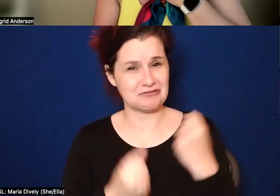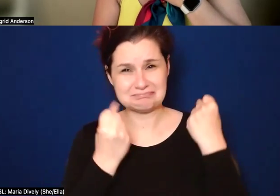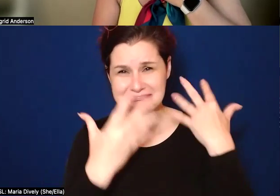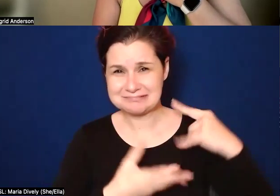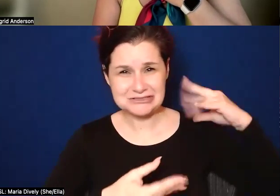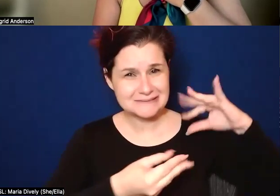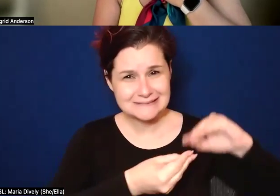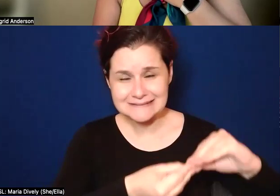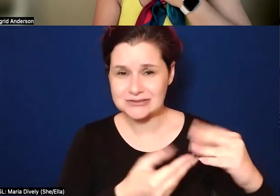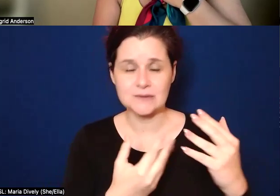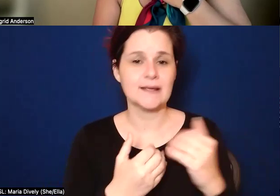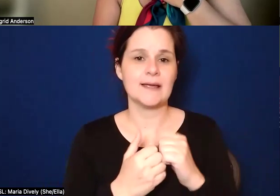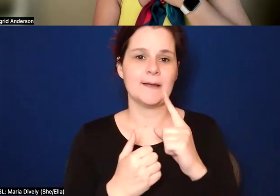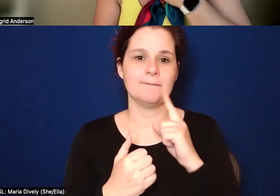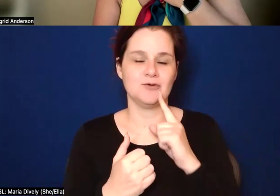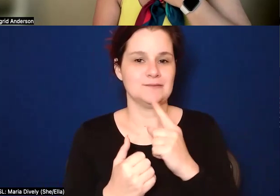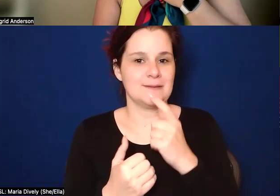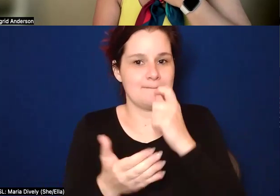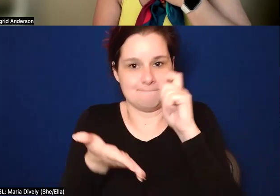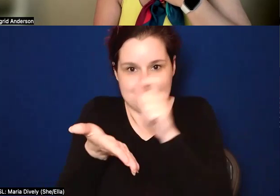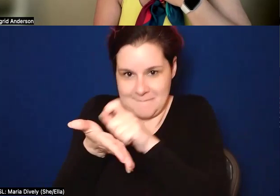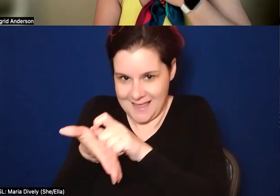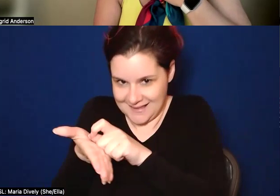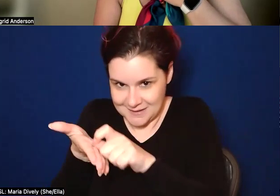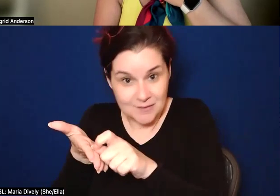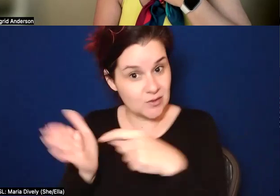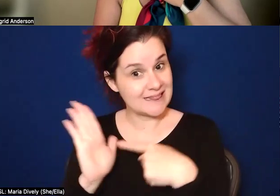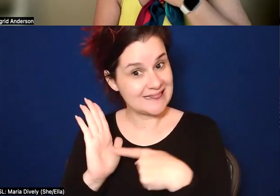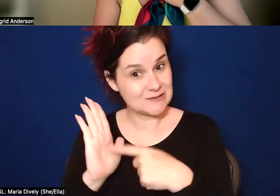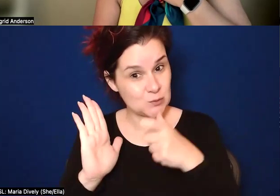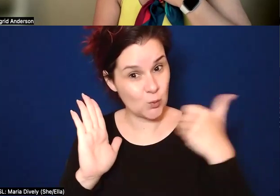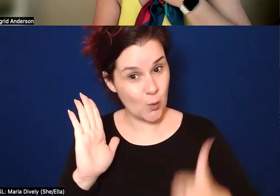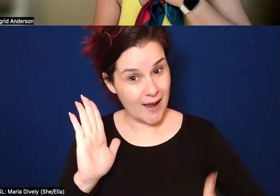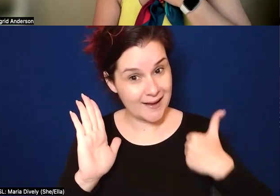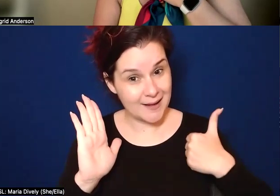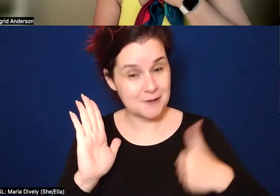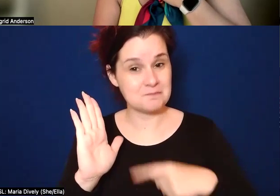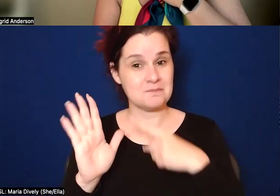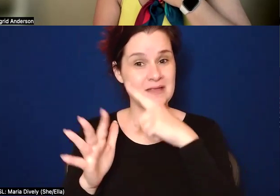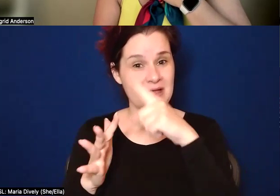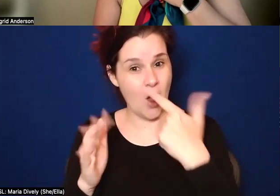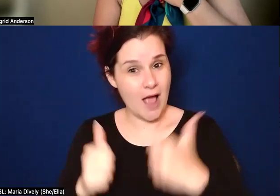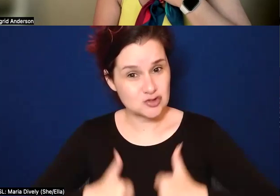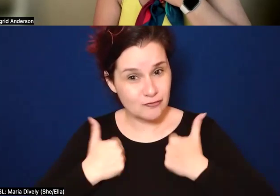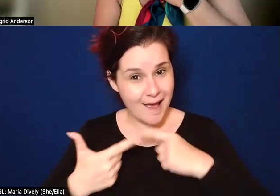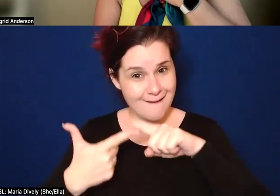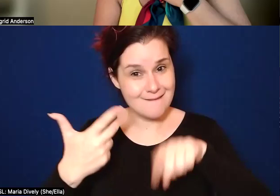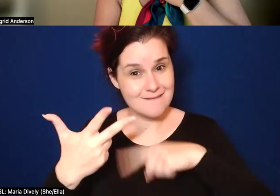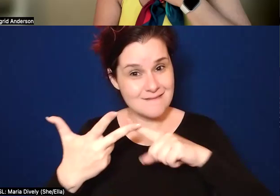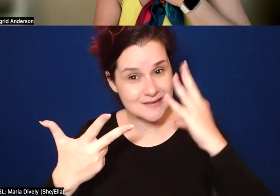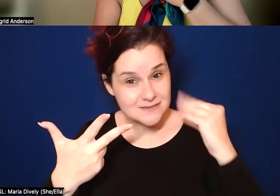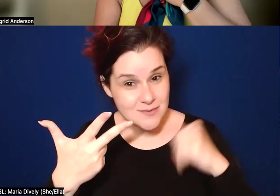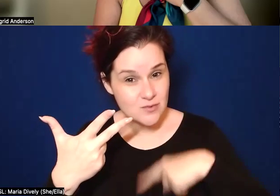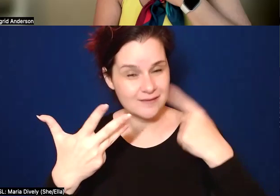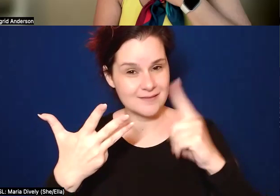um, to put pen to paper and say, this is who I am. This is what I've survived. This is what I've experienced.